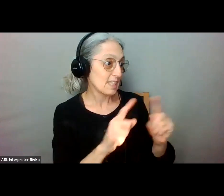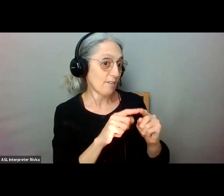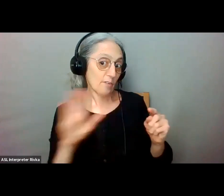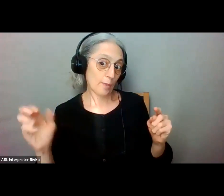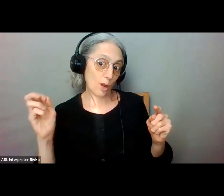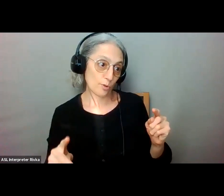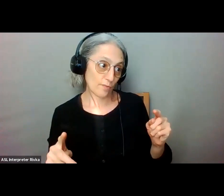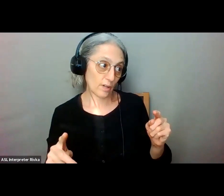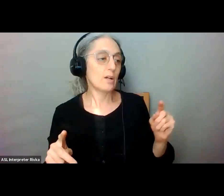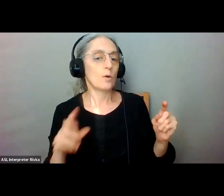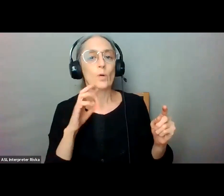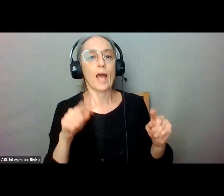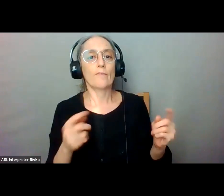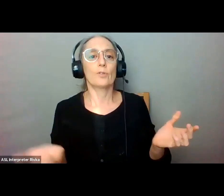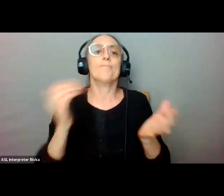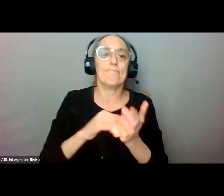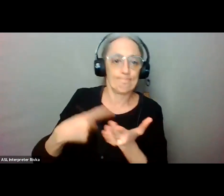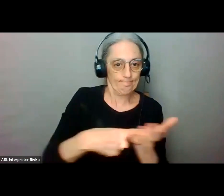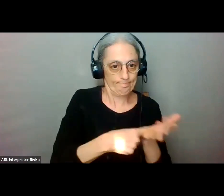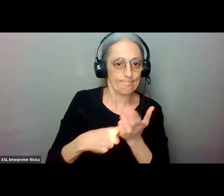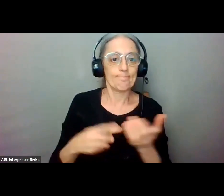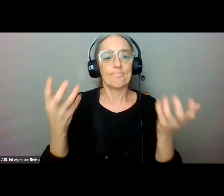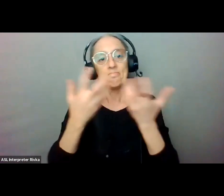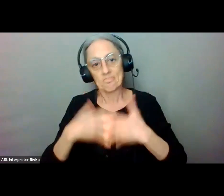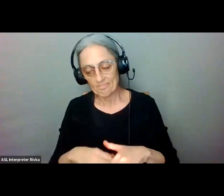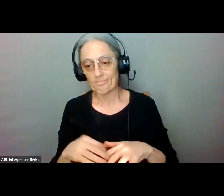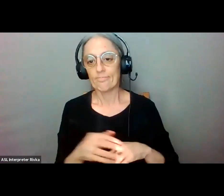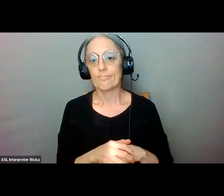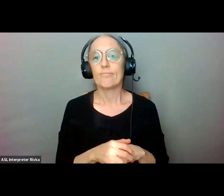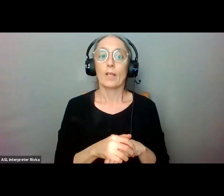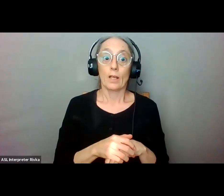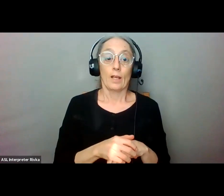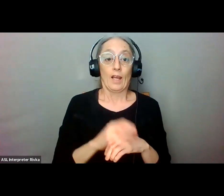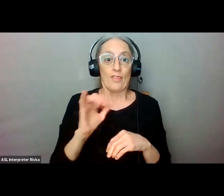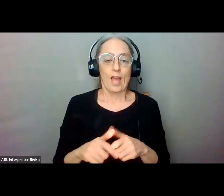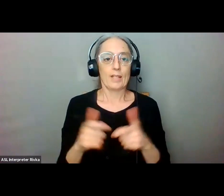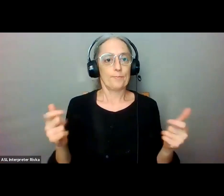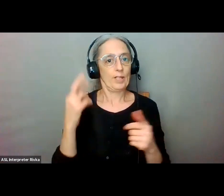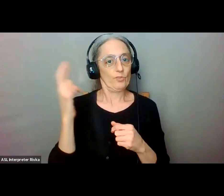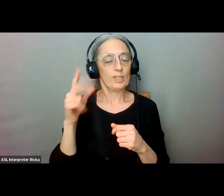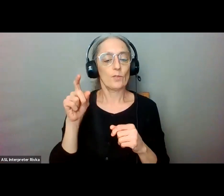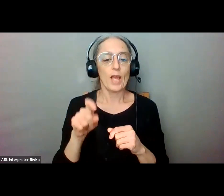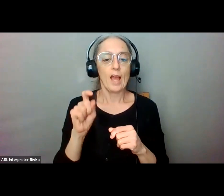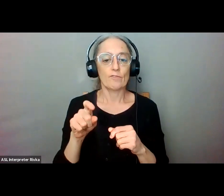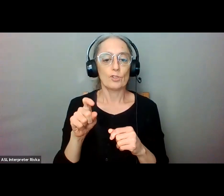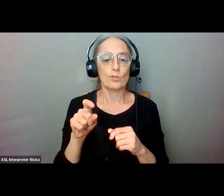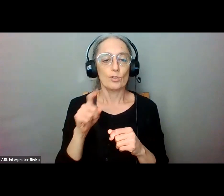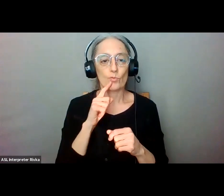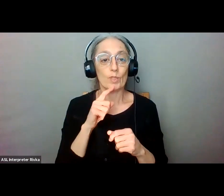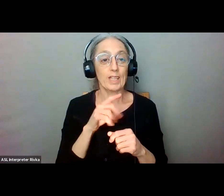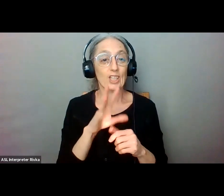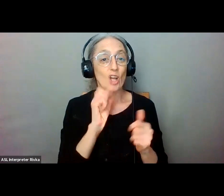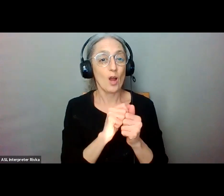happen so all the more reason why we need to really hammer on our our state senators